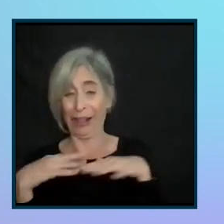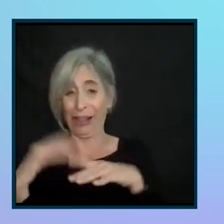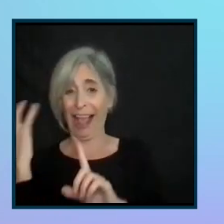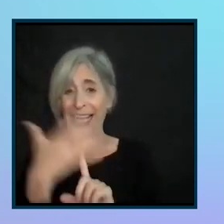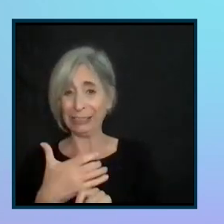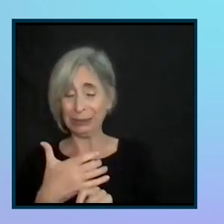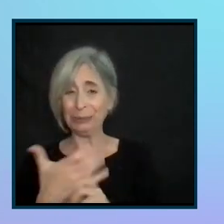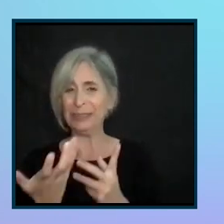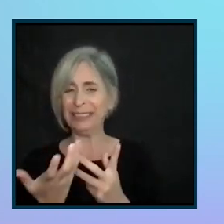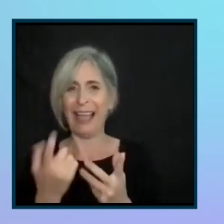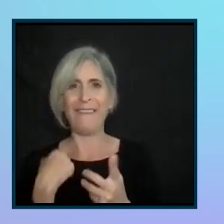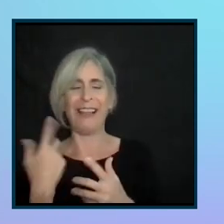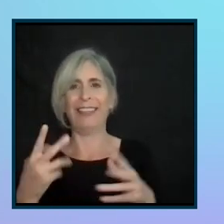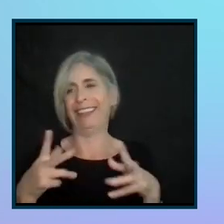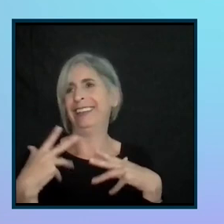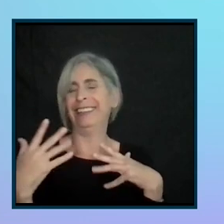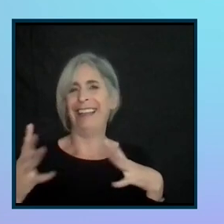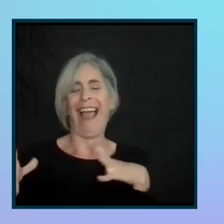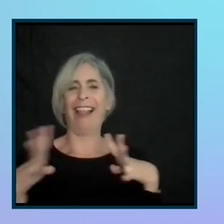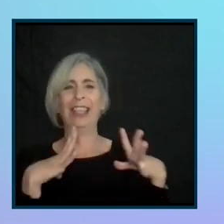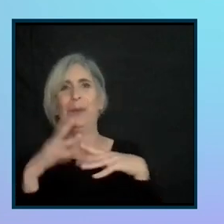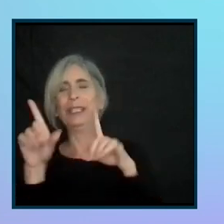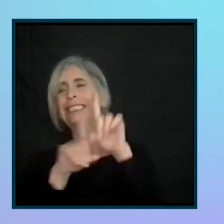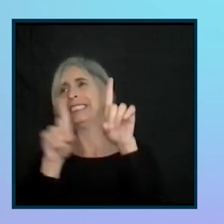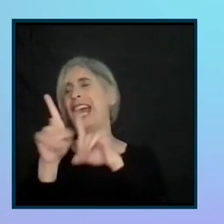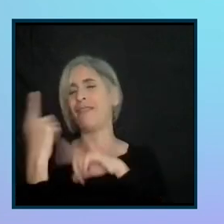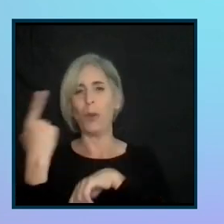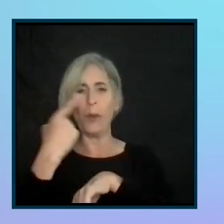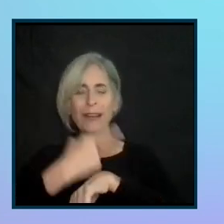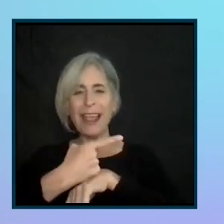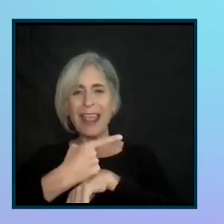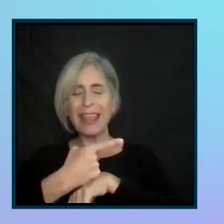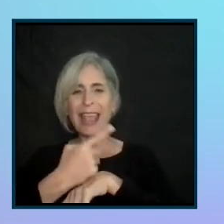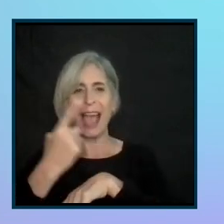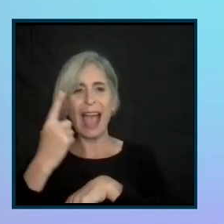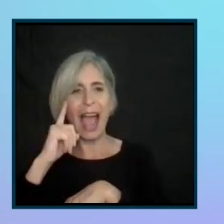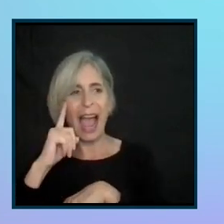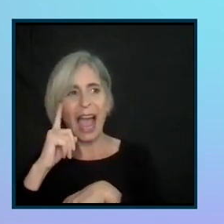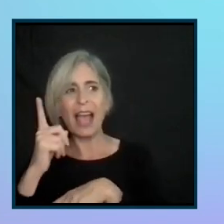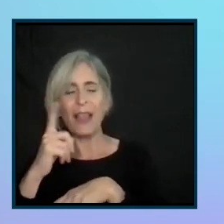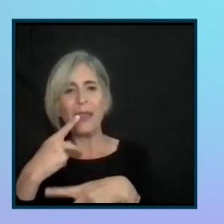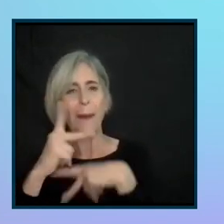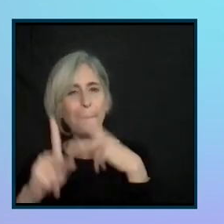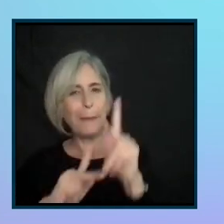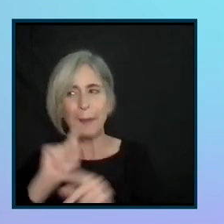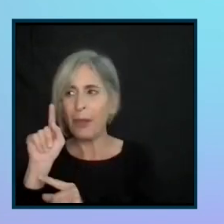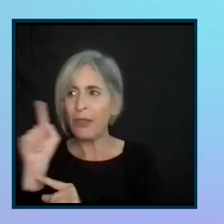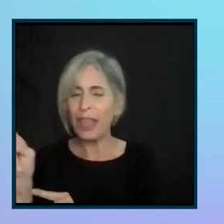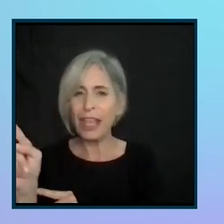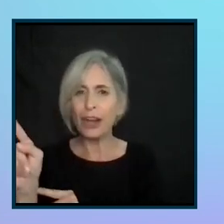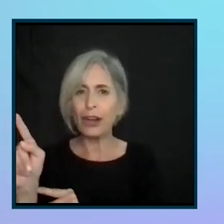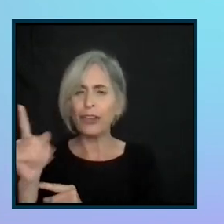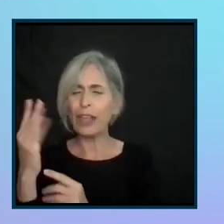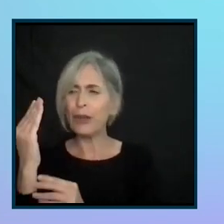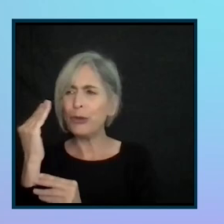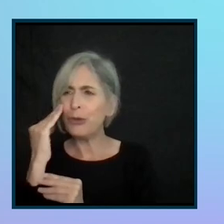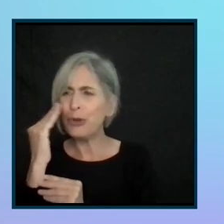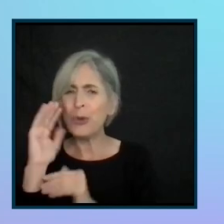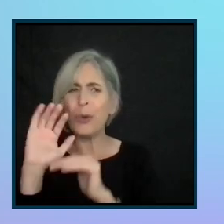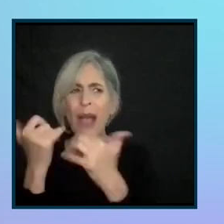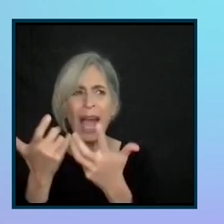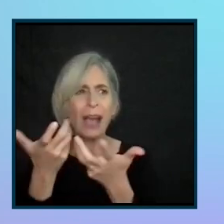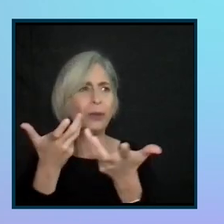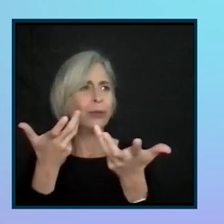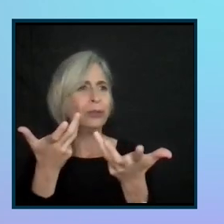like a Hollywood star for a day. And the production and the people there as well were all versed in how to, you know, how to